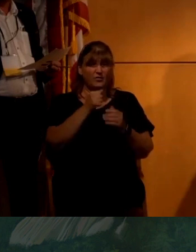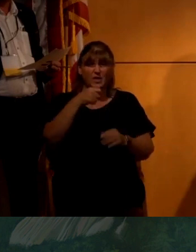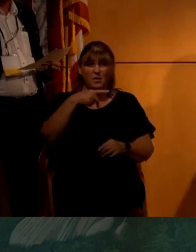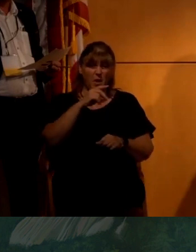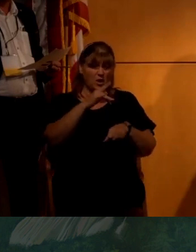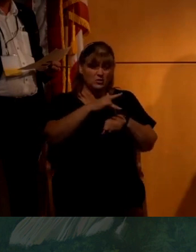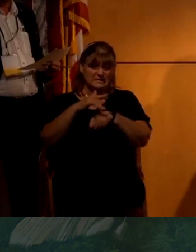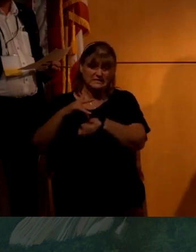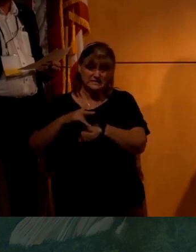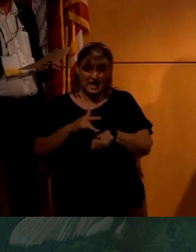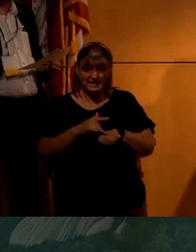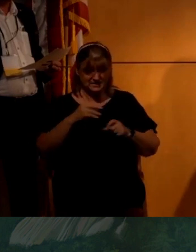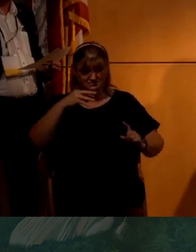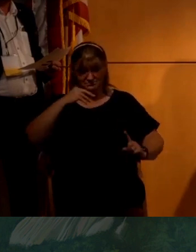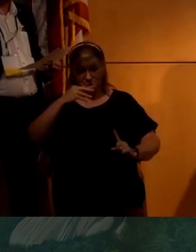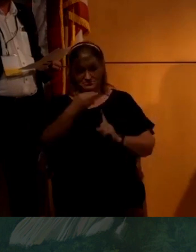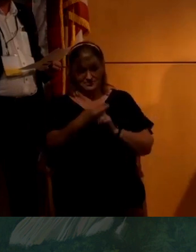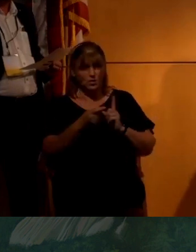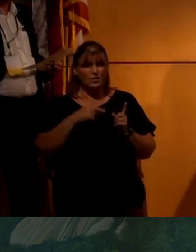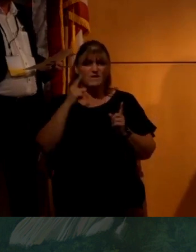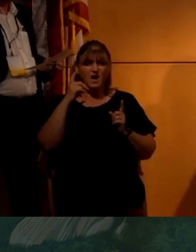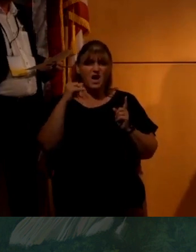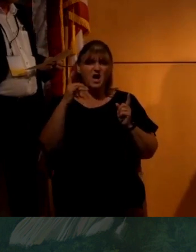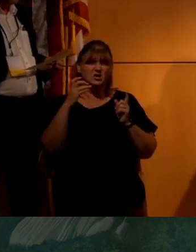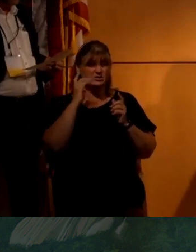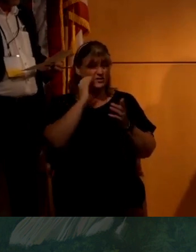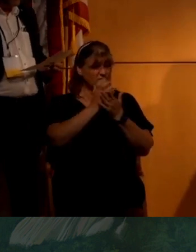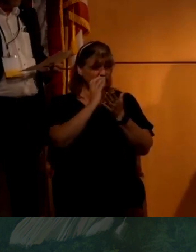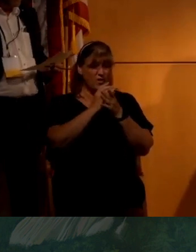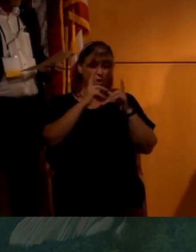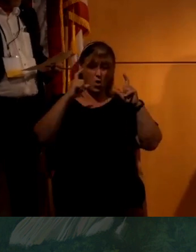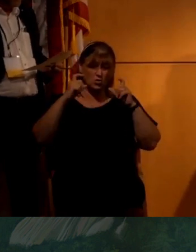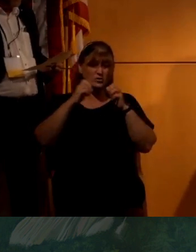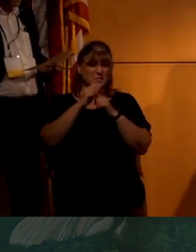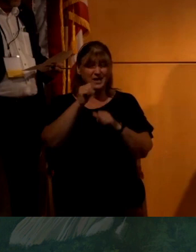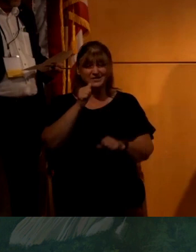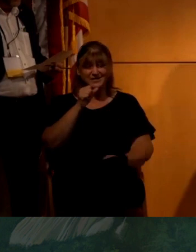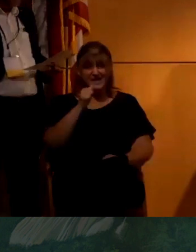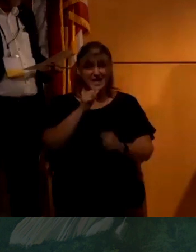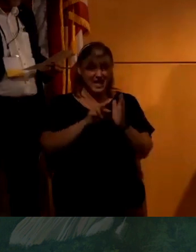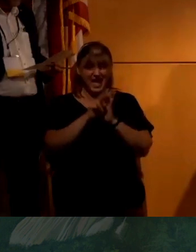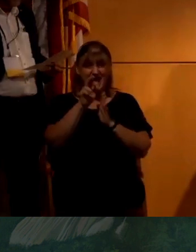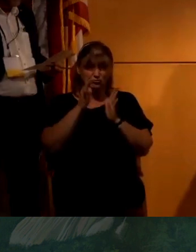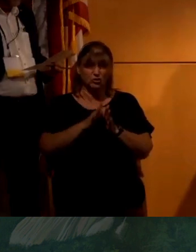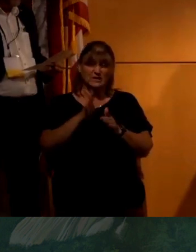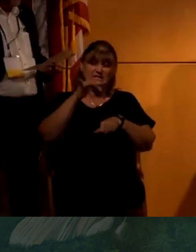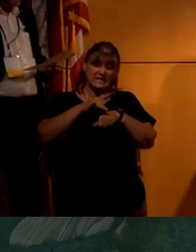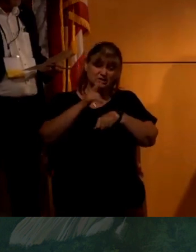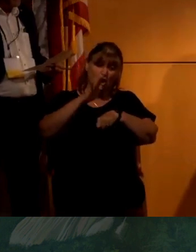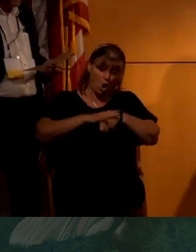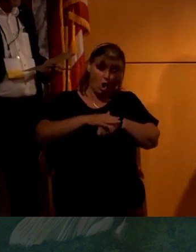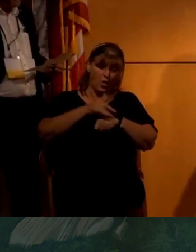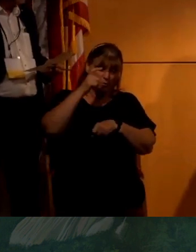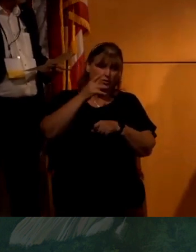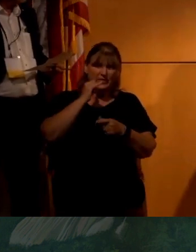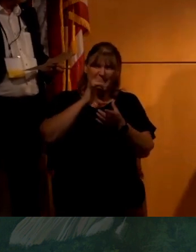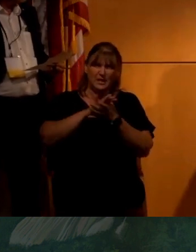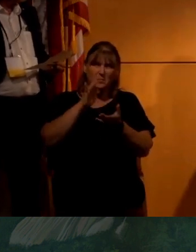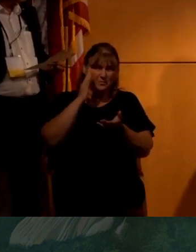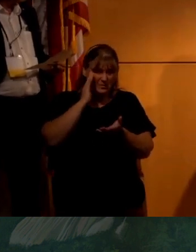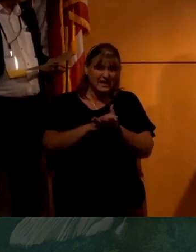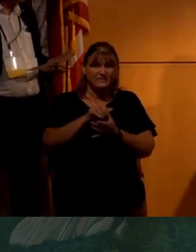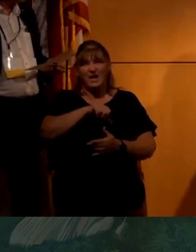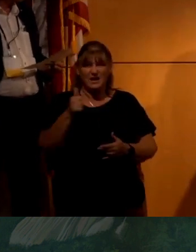sites. And I said, we have hundreds and hundreds of photos taken by the astronauts on the moon. Do you think they're going to believe